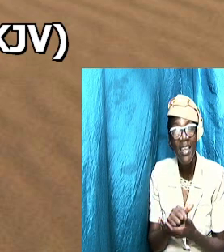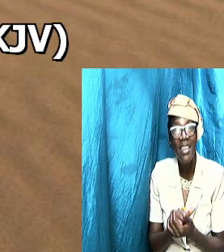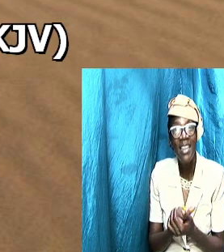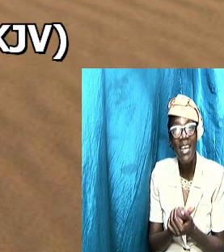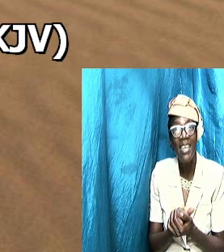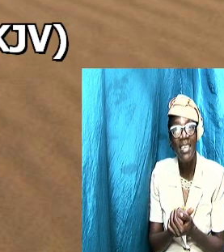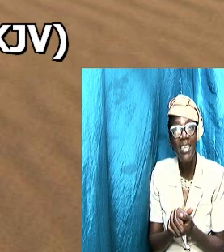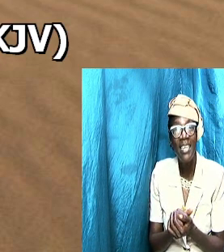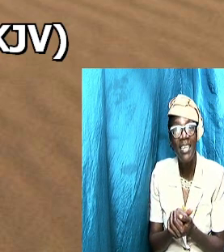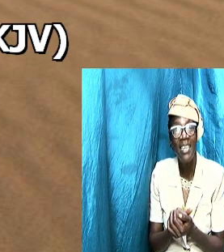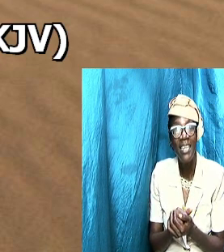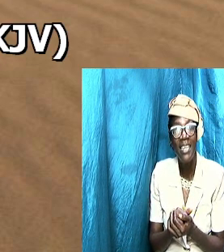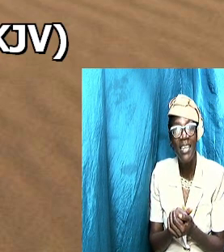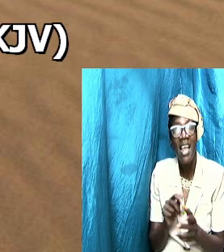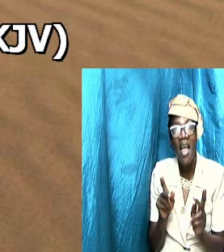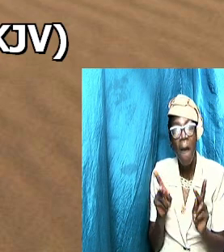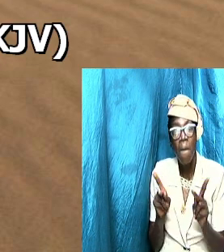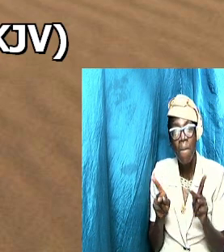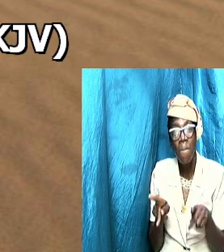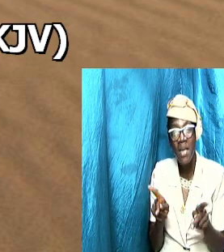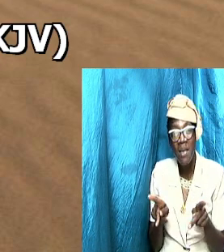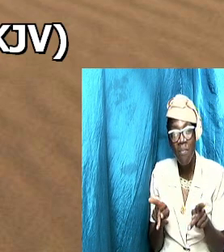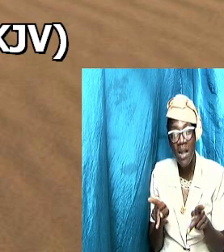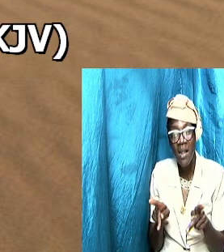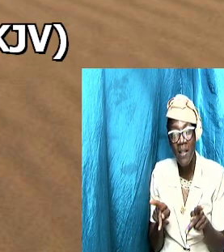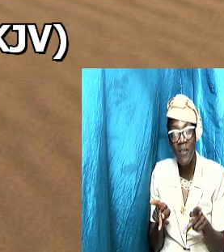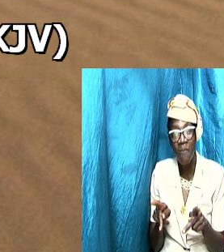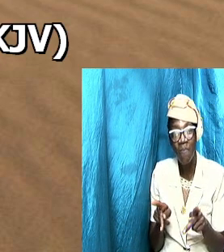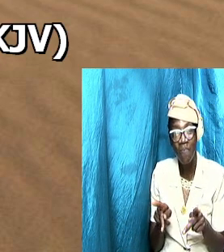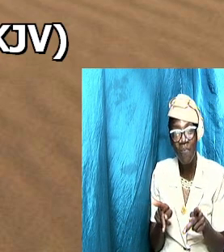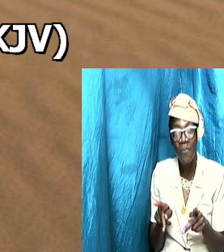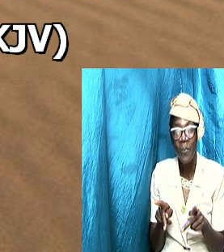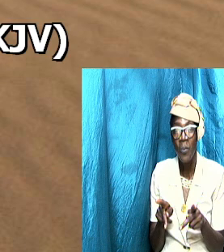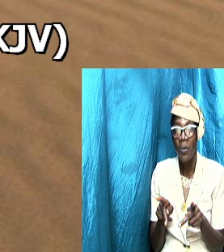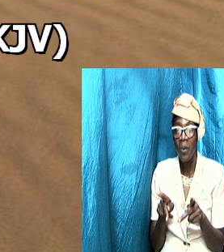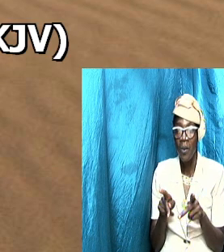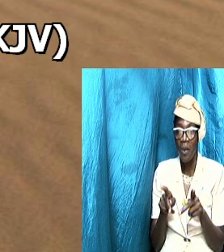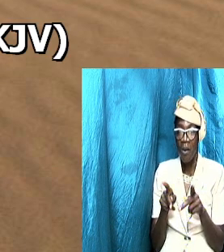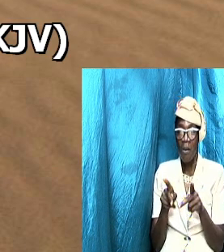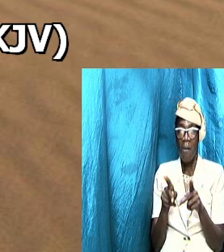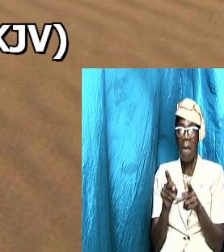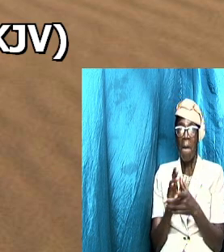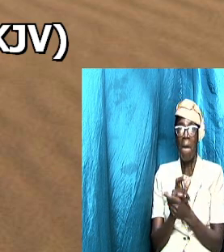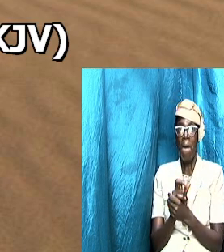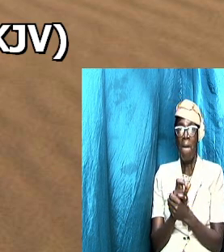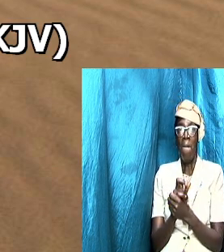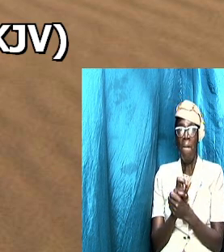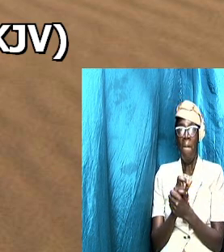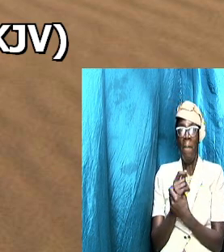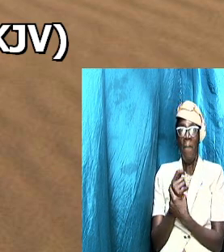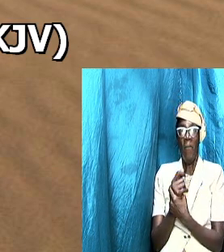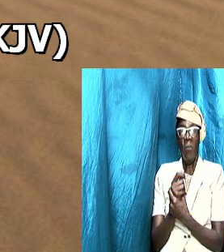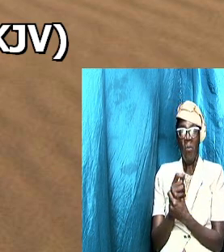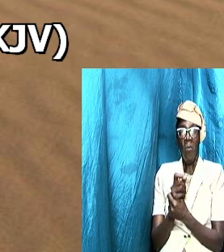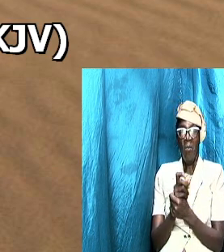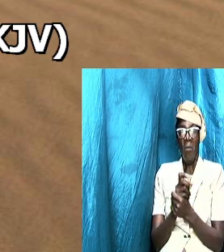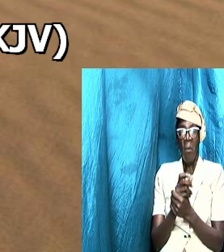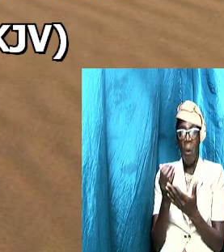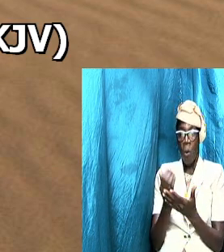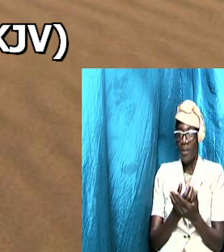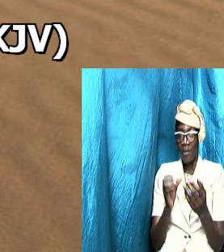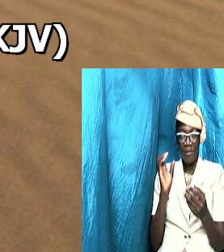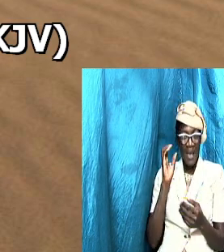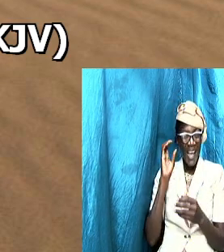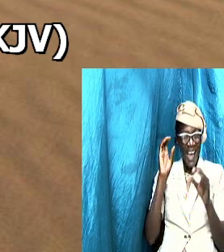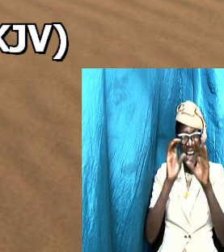I'm just reiterating just because I want us to be very clear in our minds